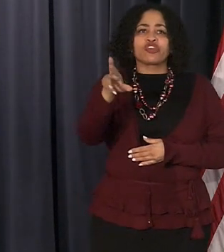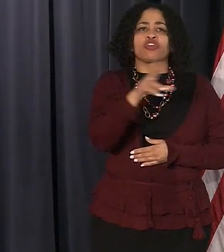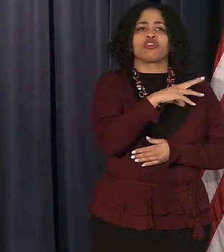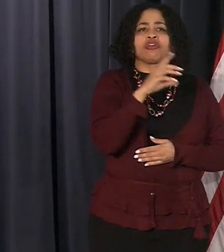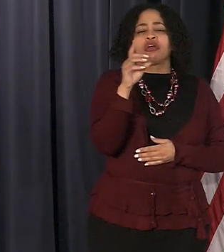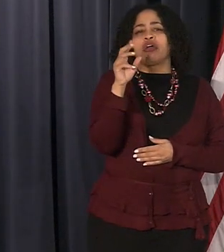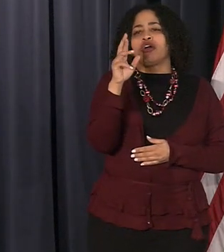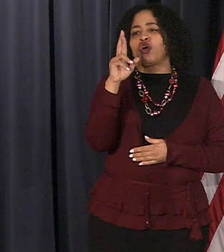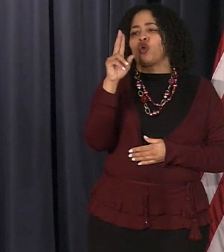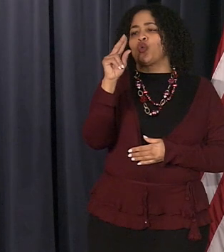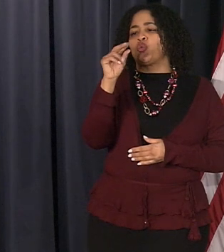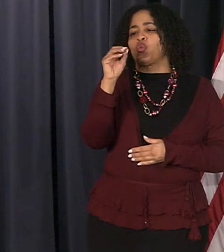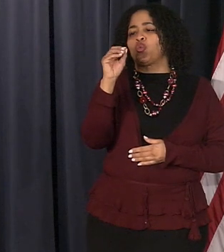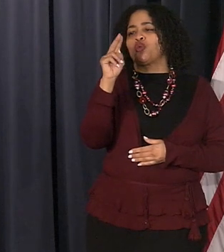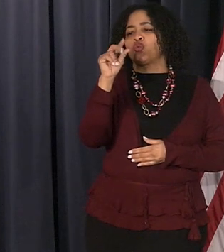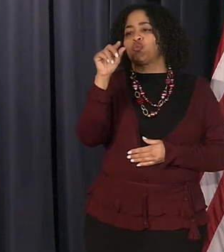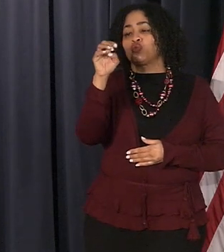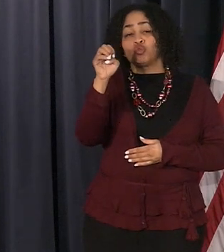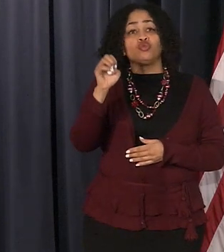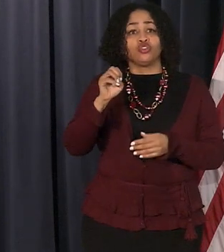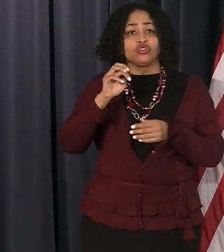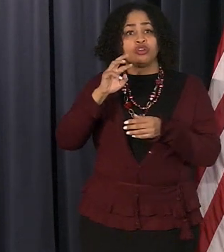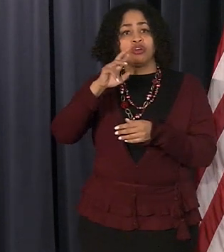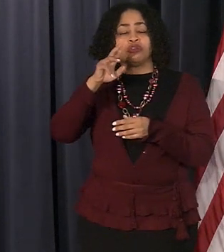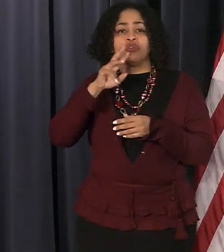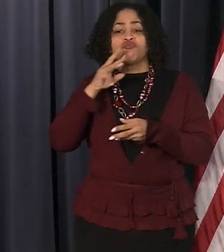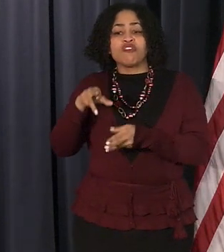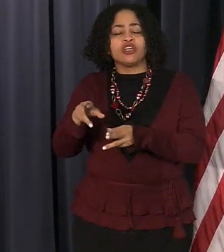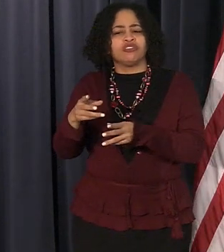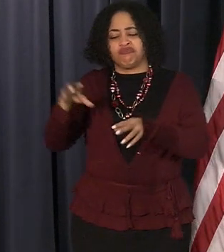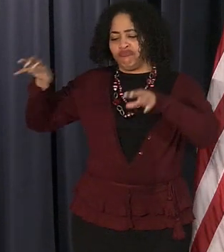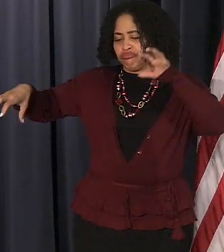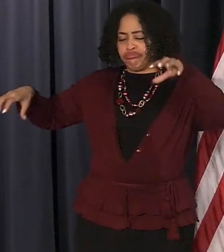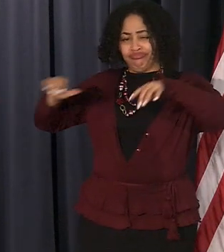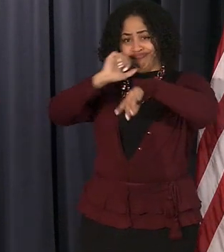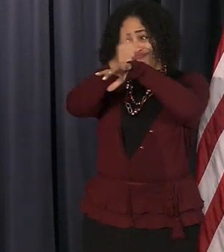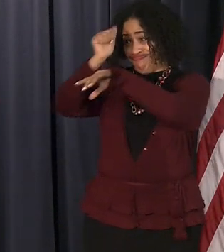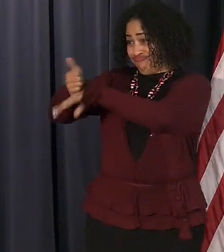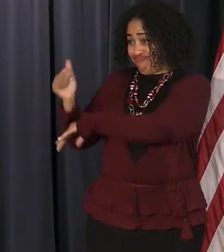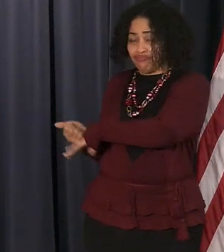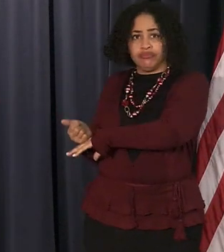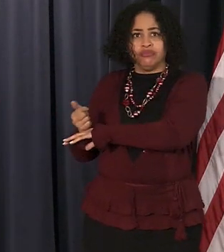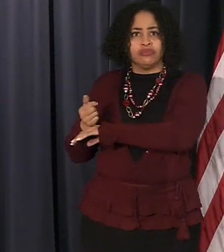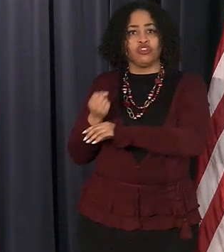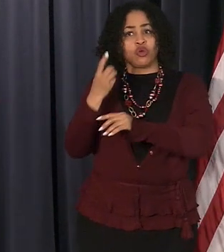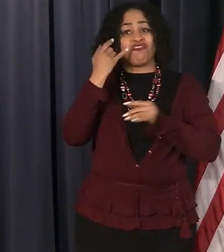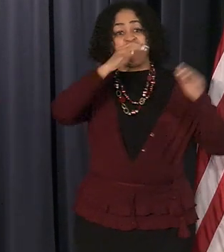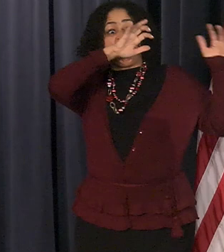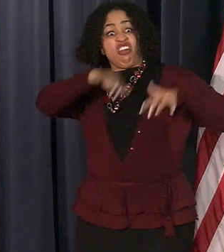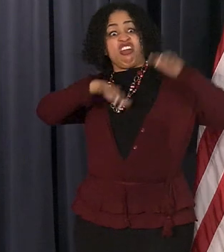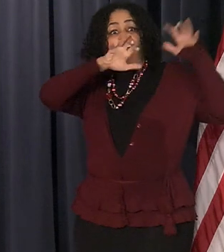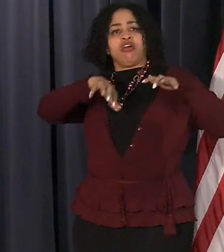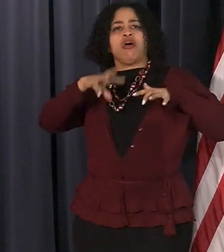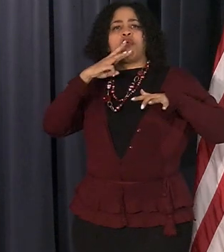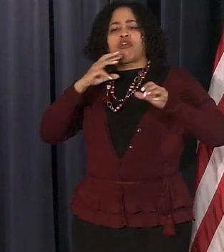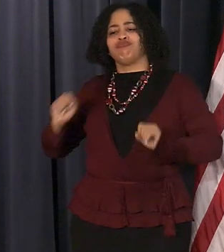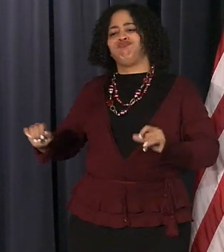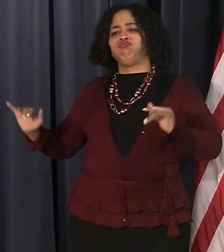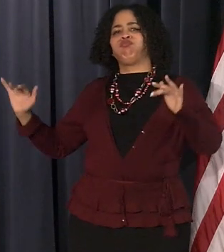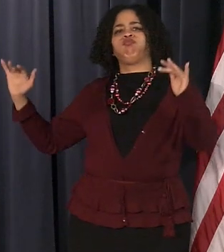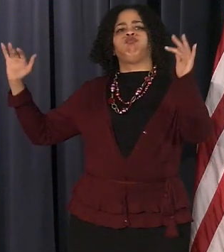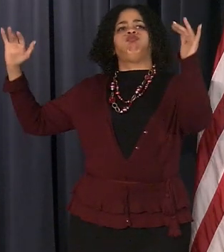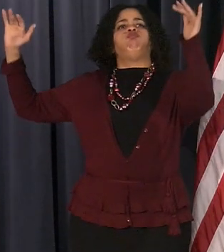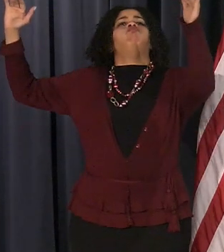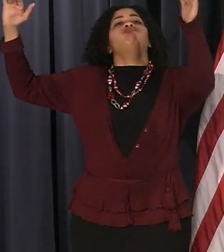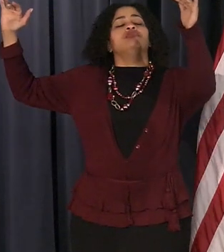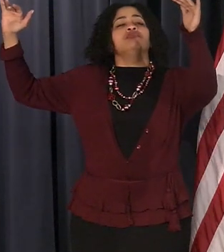dollars was spent so that when the storms come we could store the extra rain capacity here safely treat it